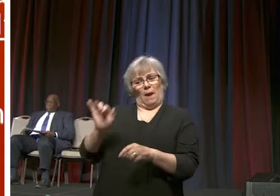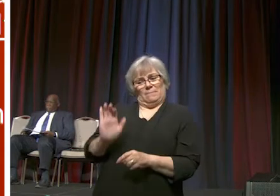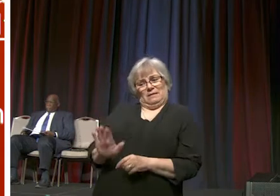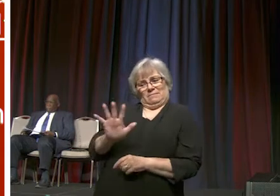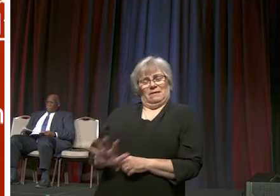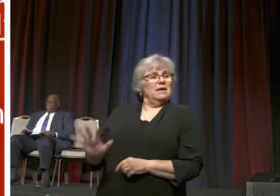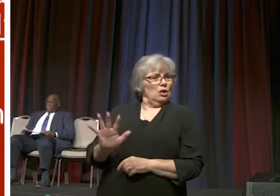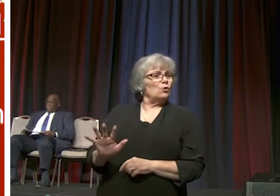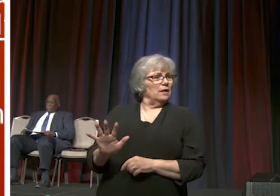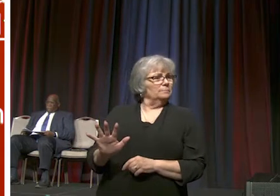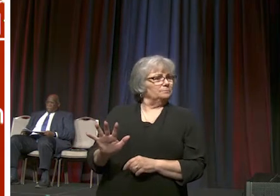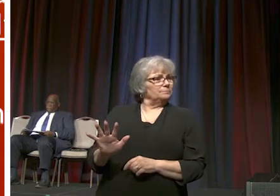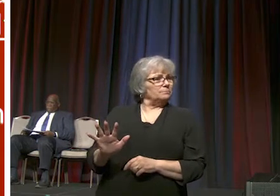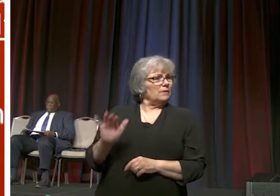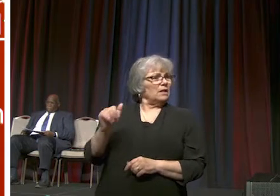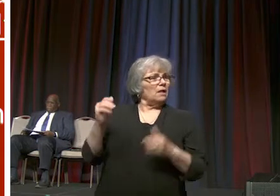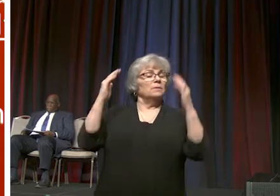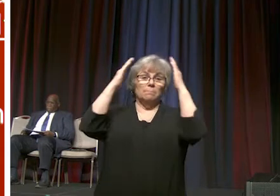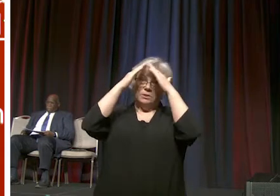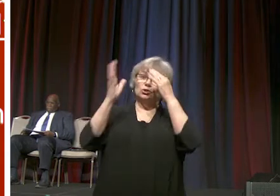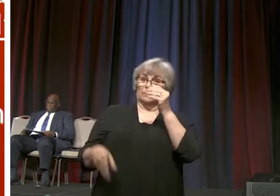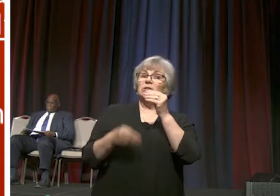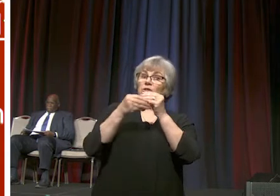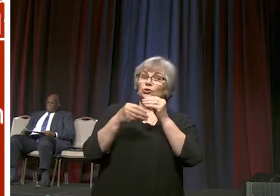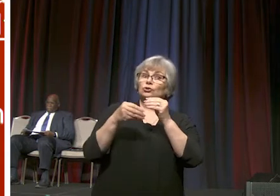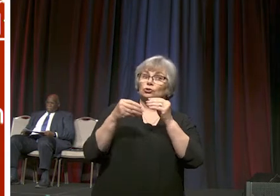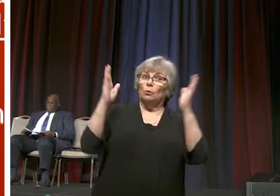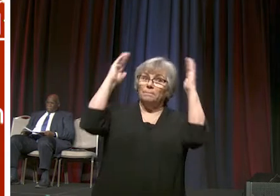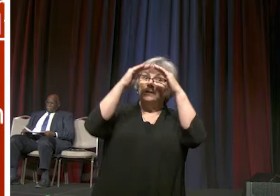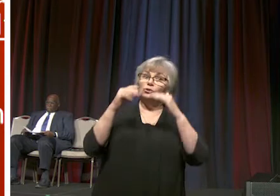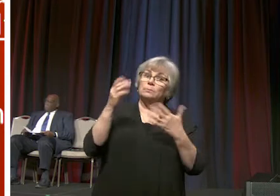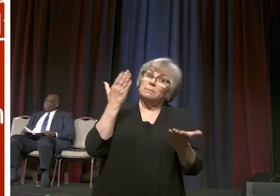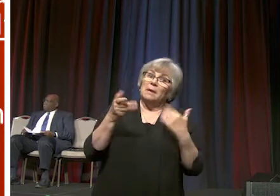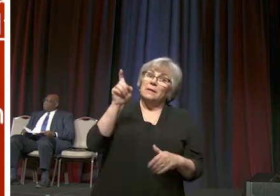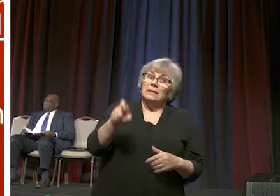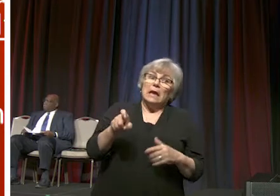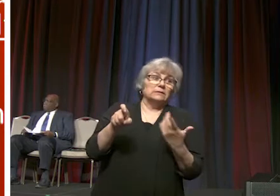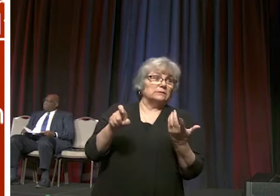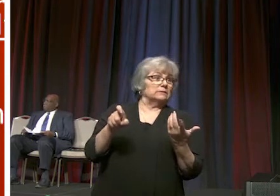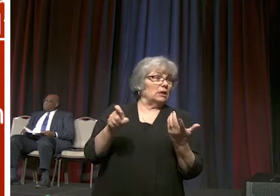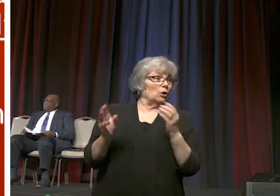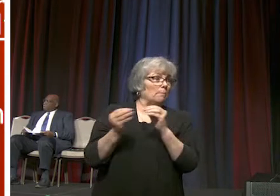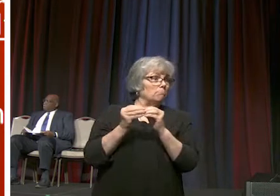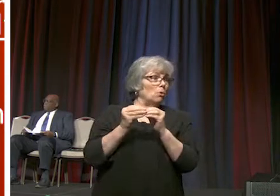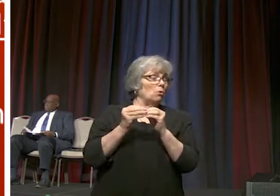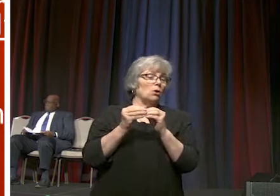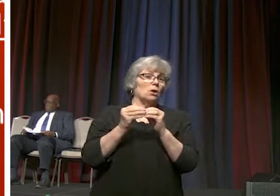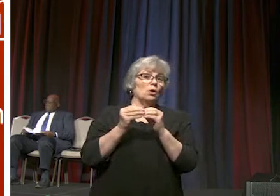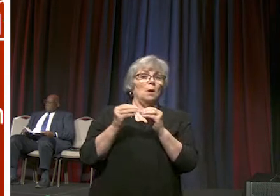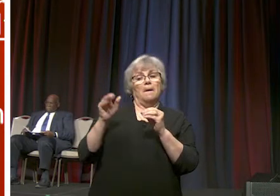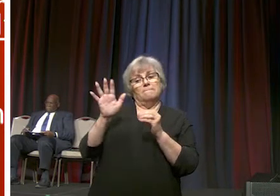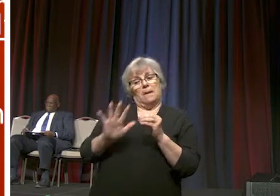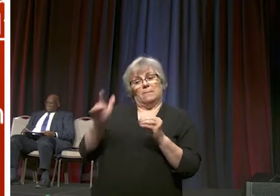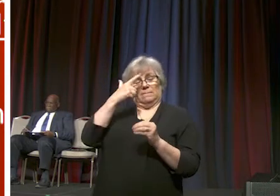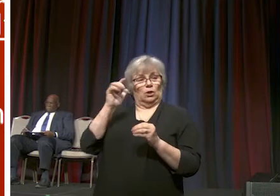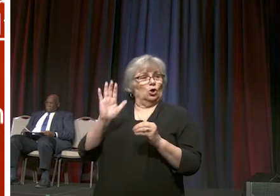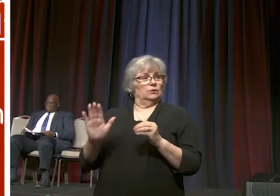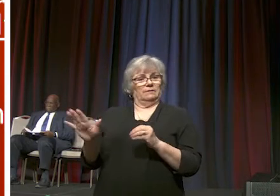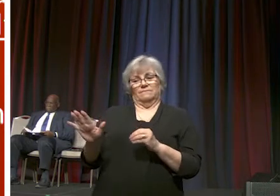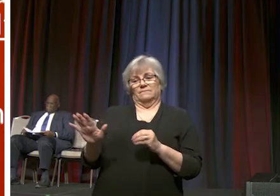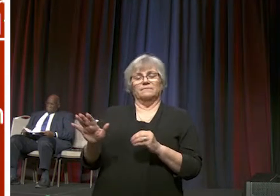because of that bishops may be appropriate and necessary if found to be necessary by that geographic area